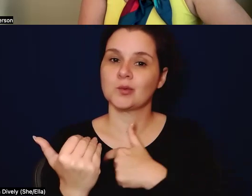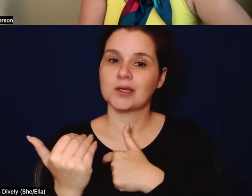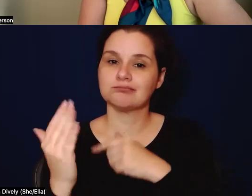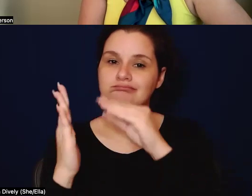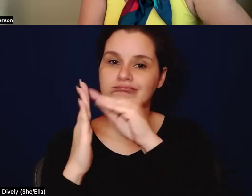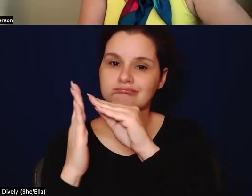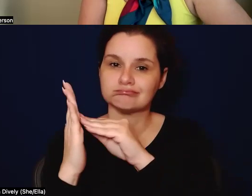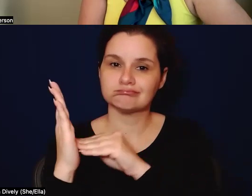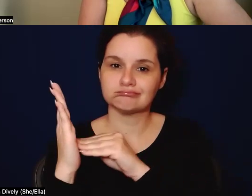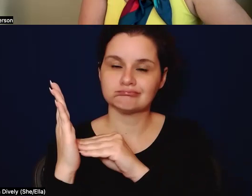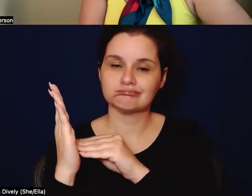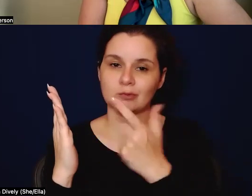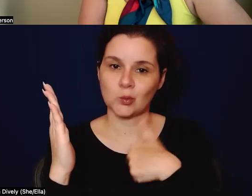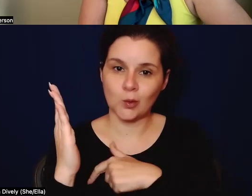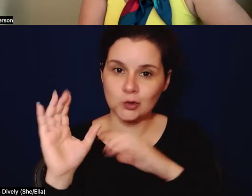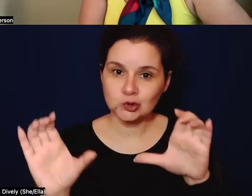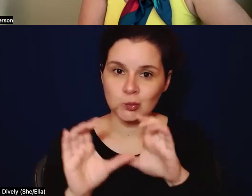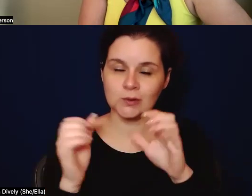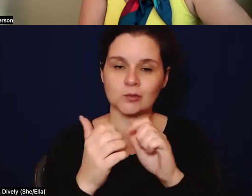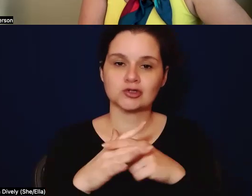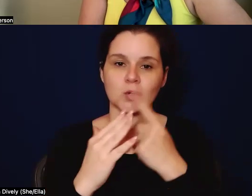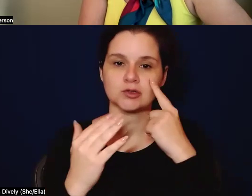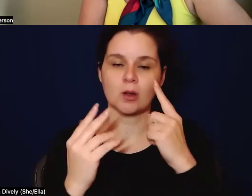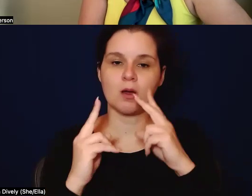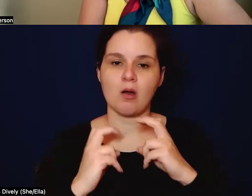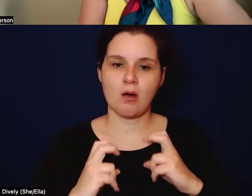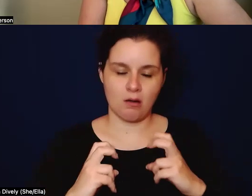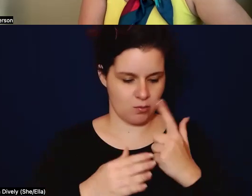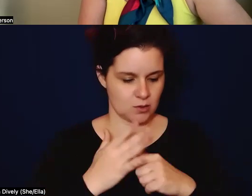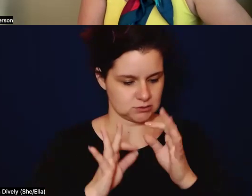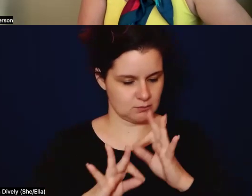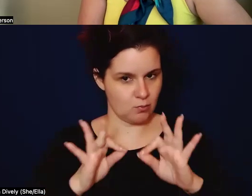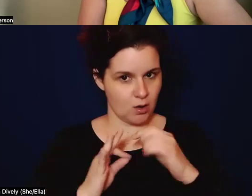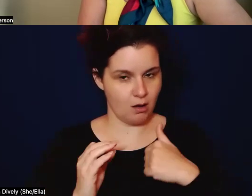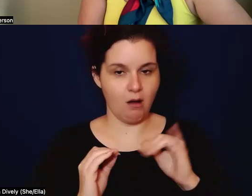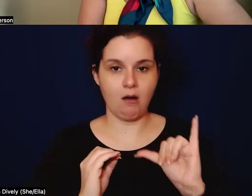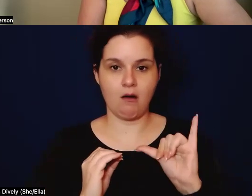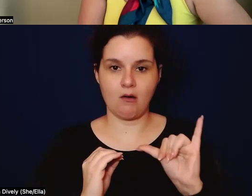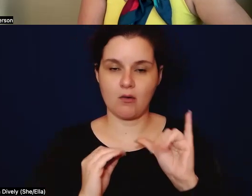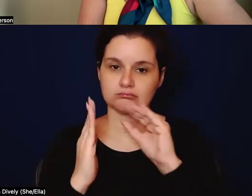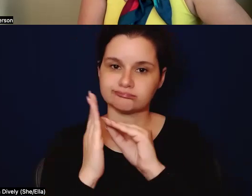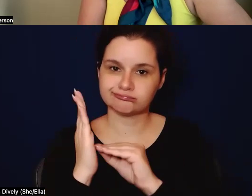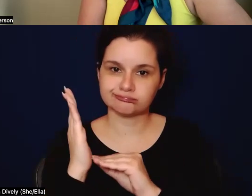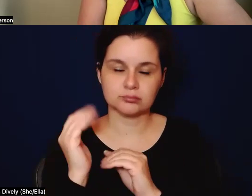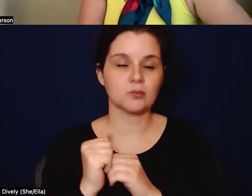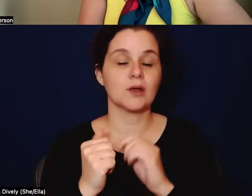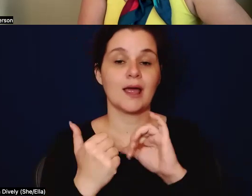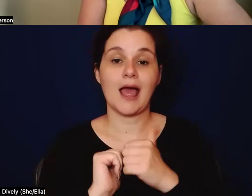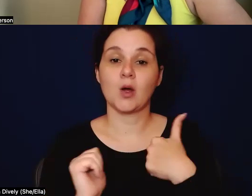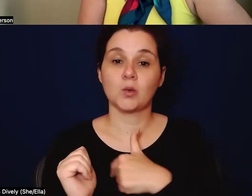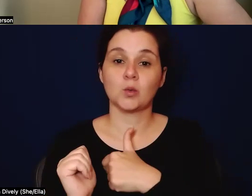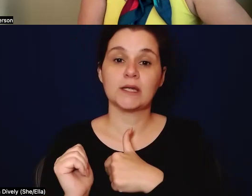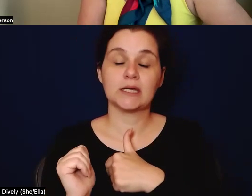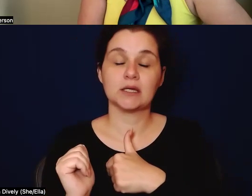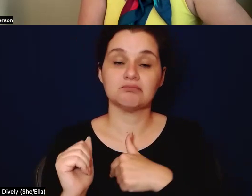um, you know, what we're doing, we start to learn about what is important to us. So I'm thinking about, you know, the way that we can